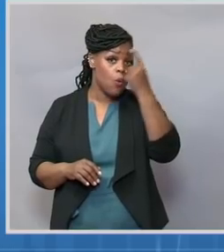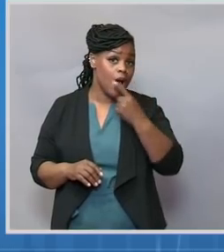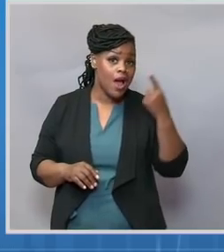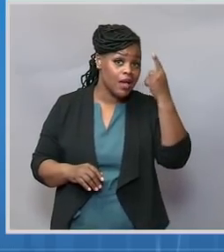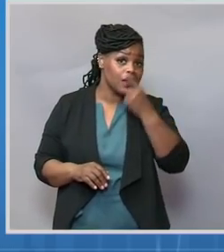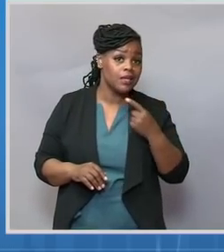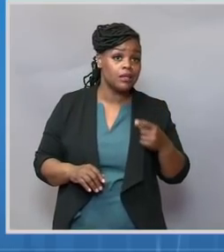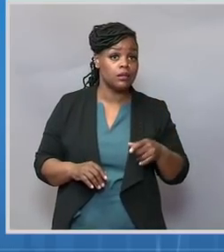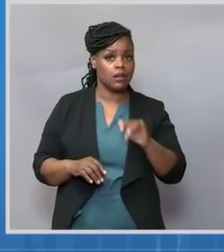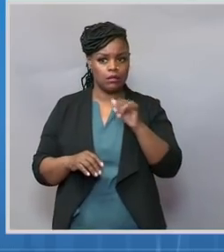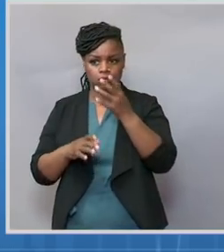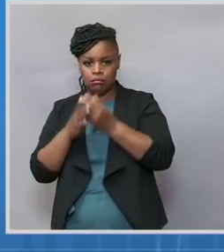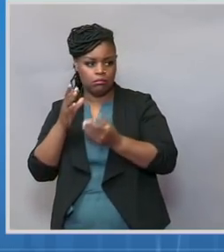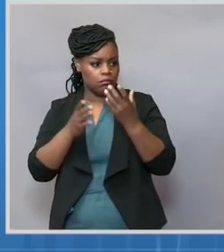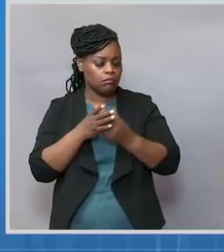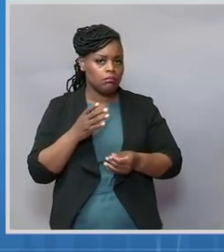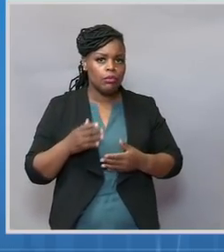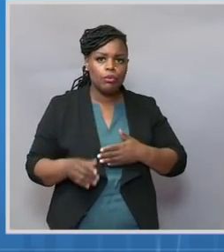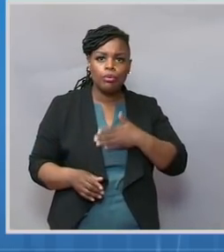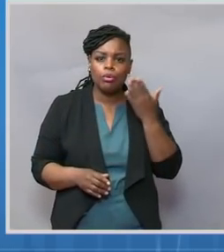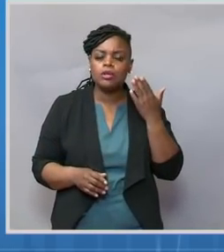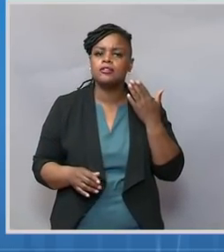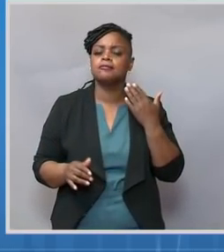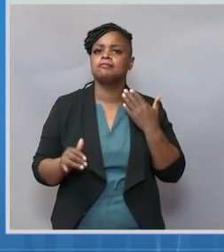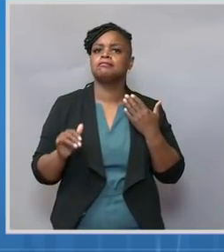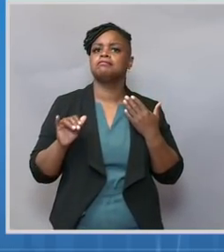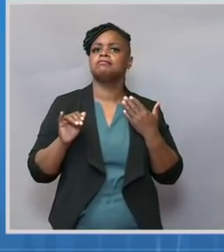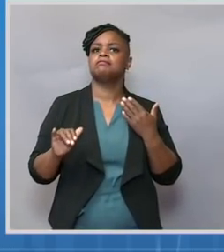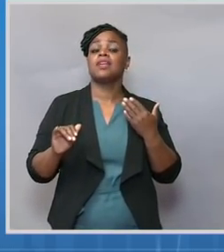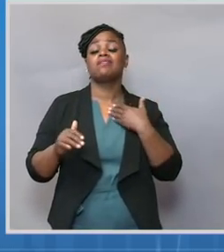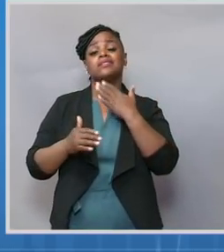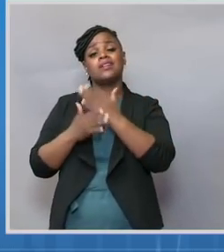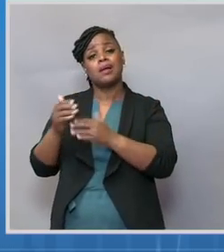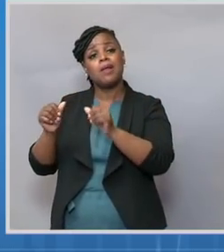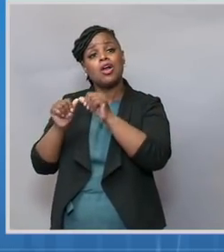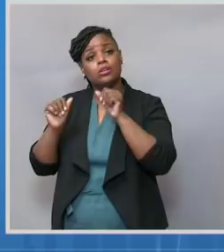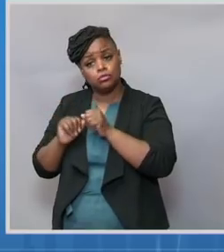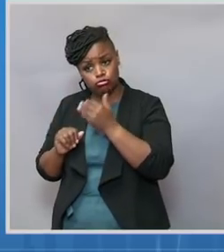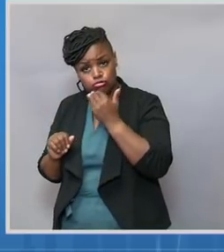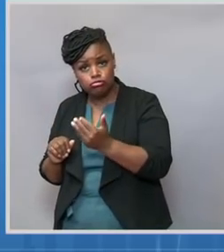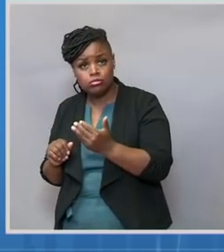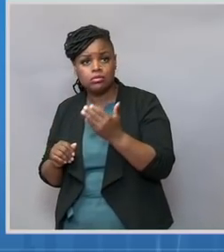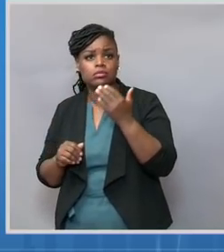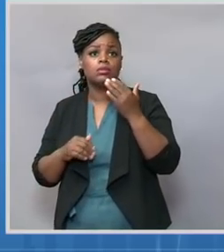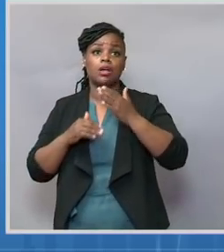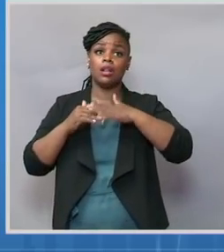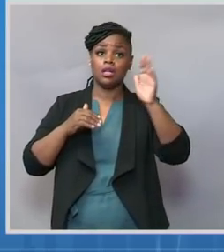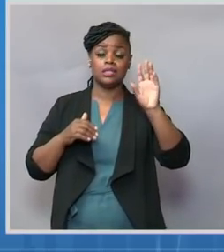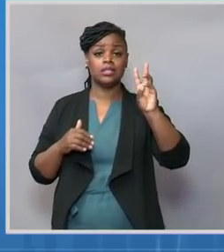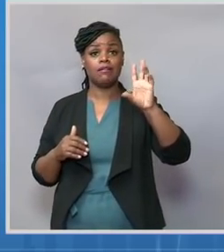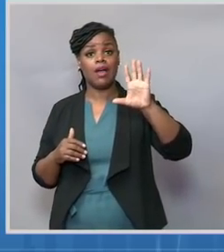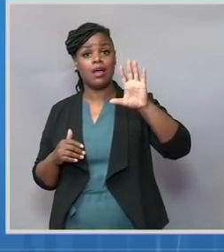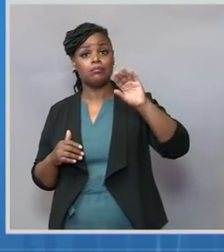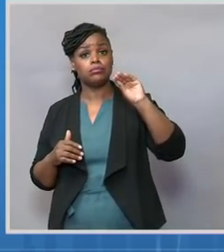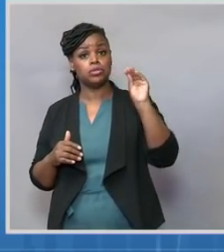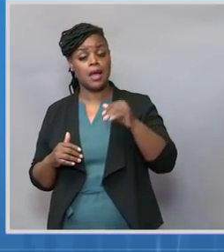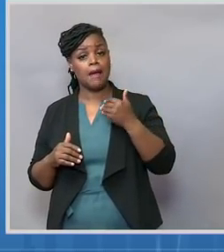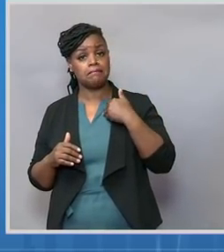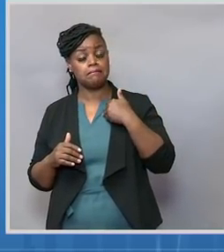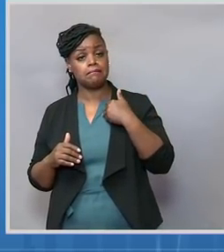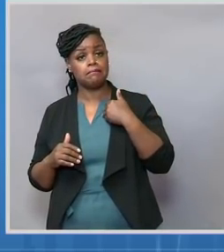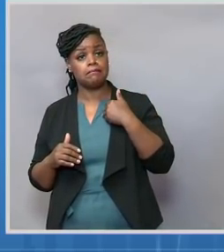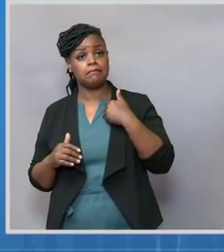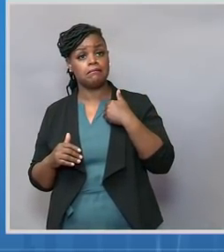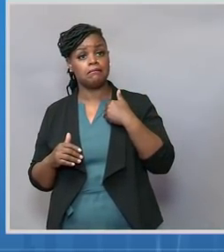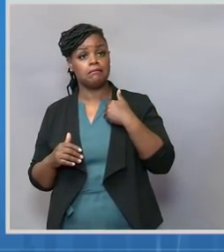coverage. Some areas are doing very well, with greater than 65% coverage for those over the age of 65, as